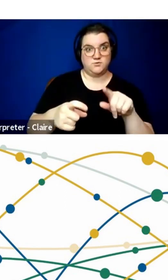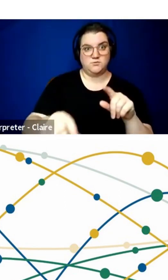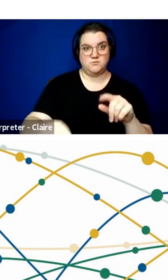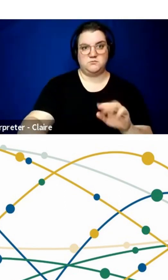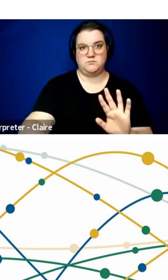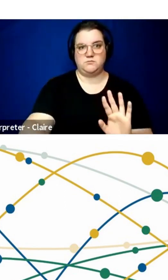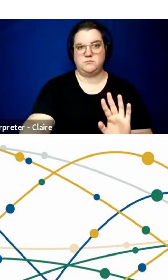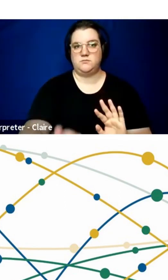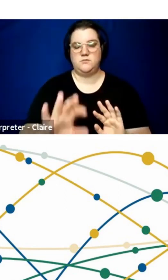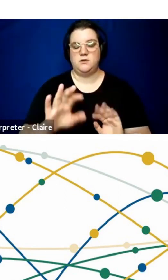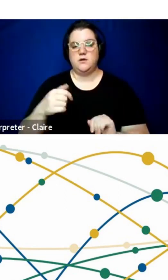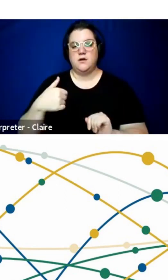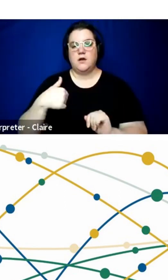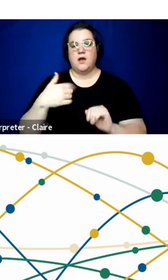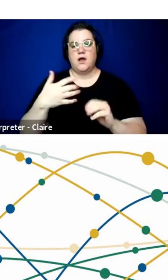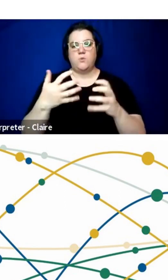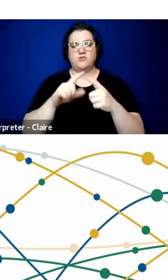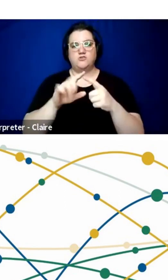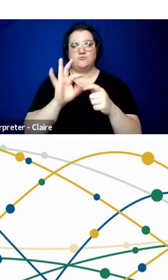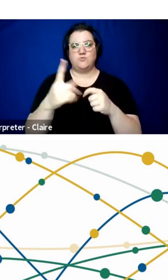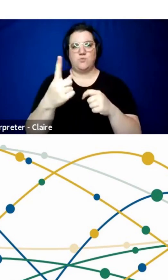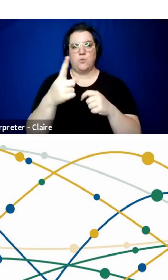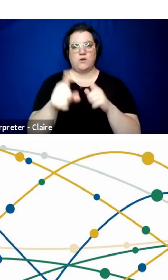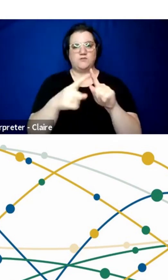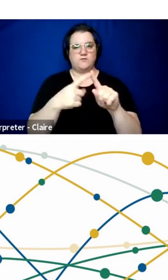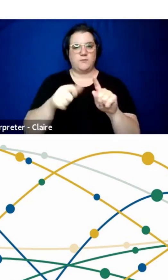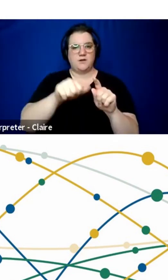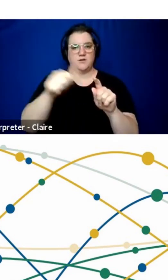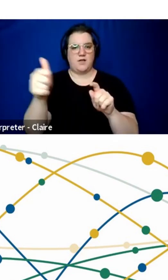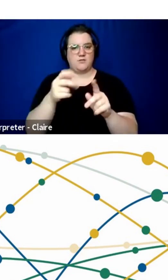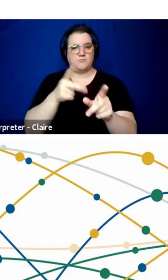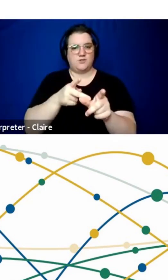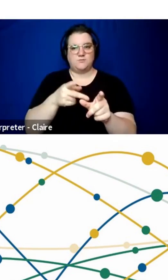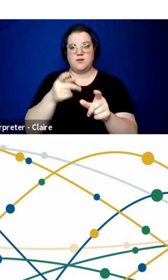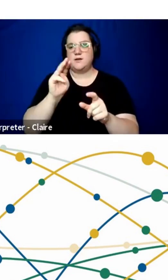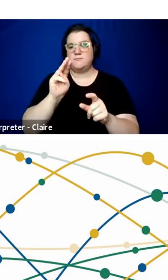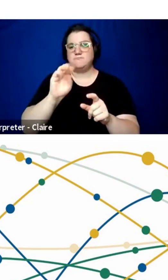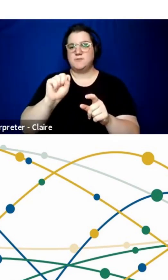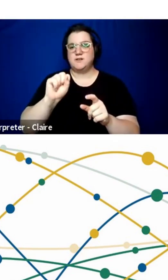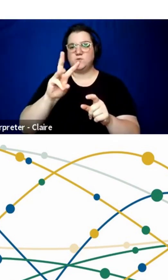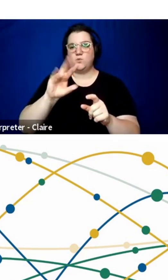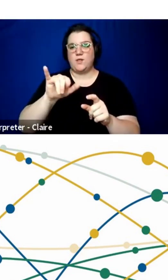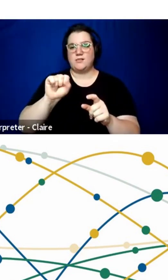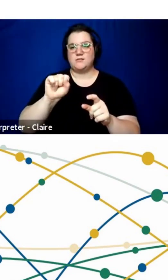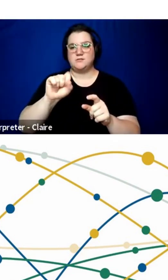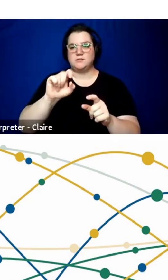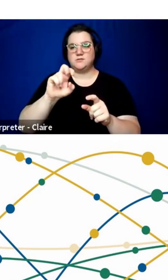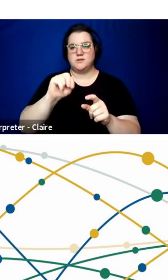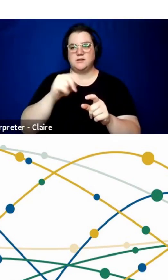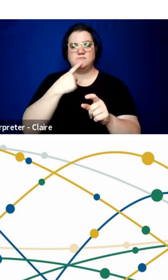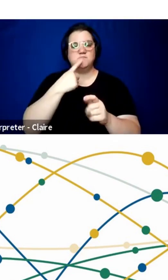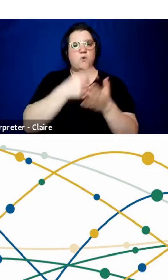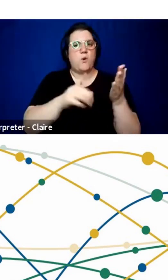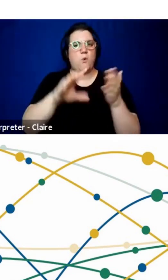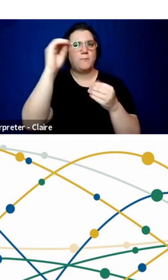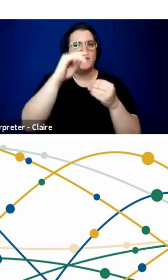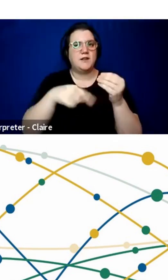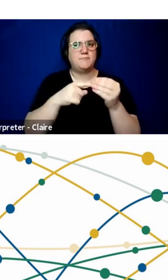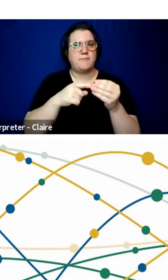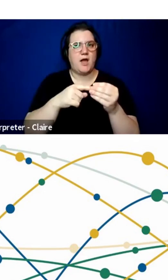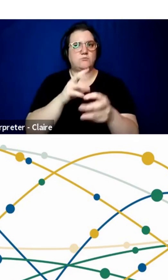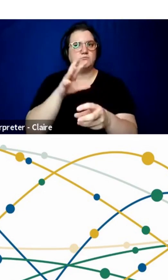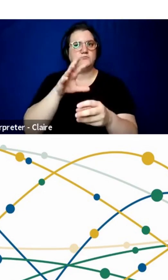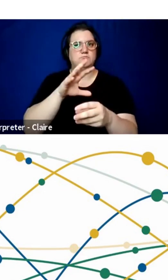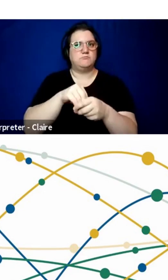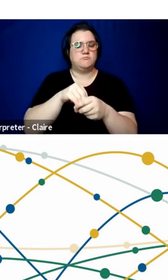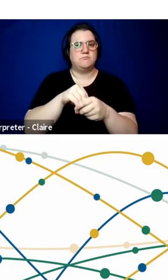Ms. Wilson asked, what are your thoughts on being able to continue telehealth visits in the future for more follow-up visits,